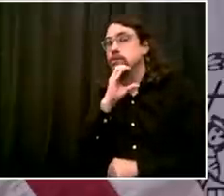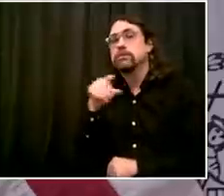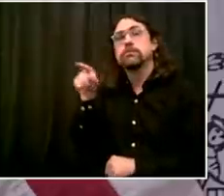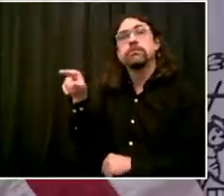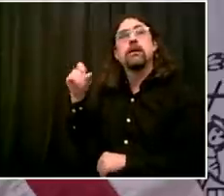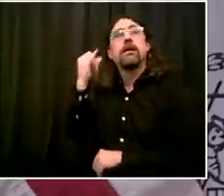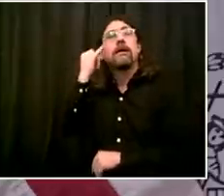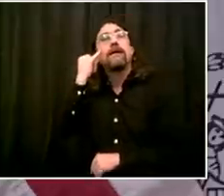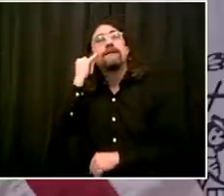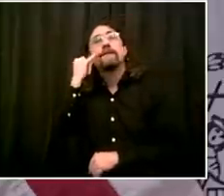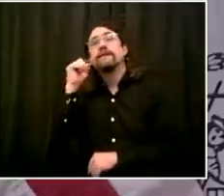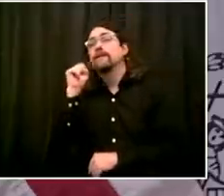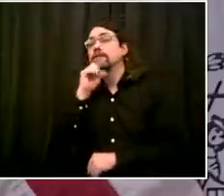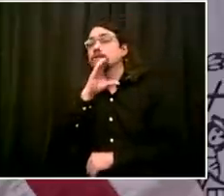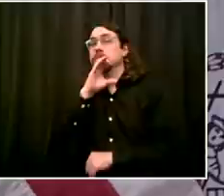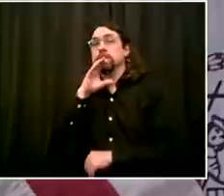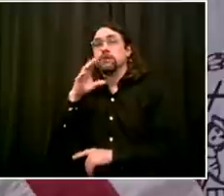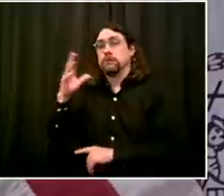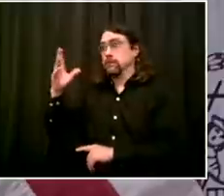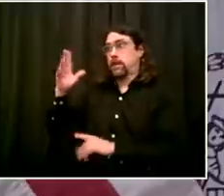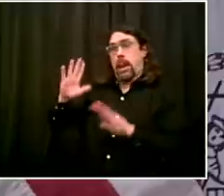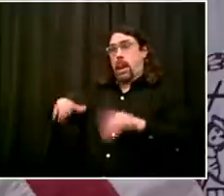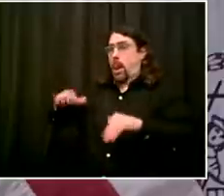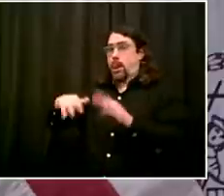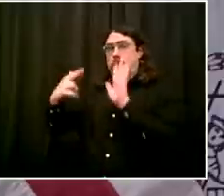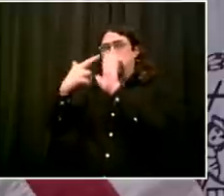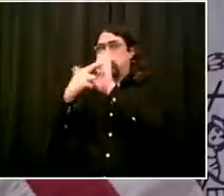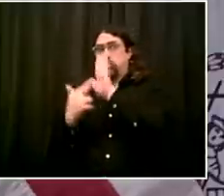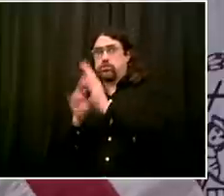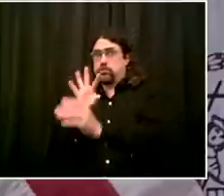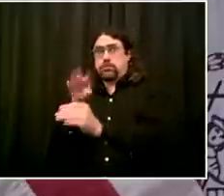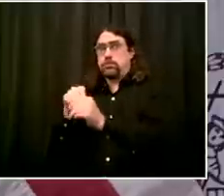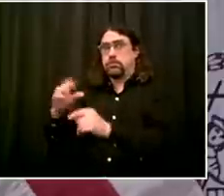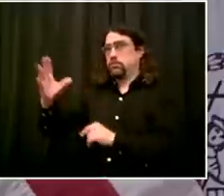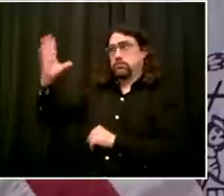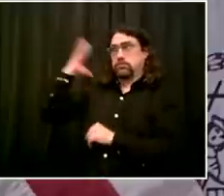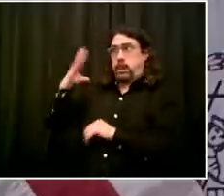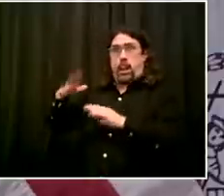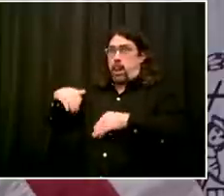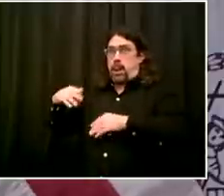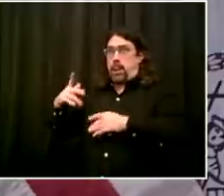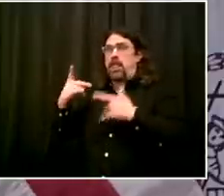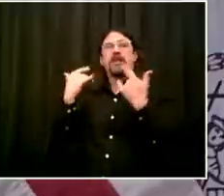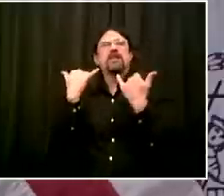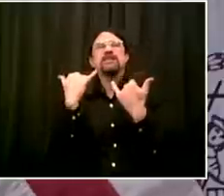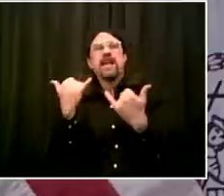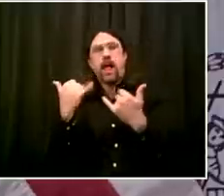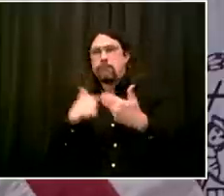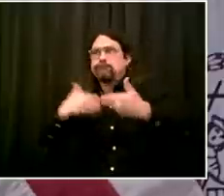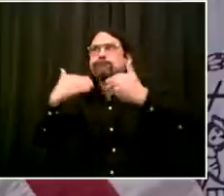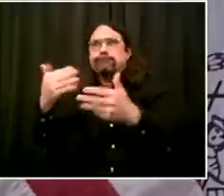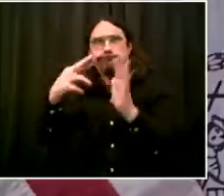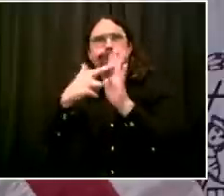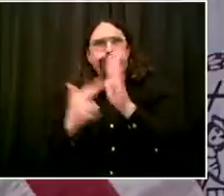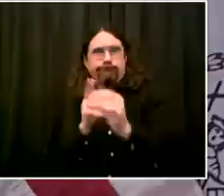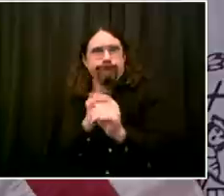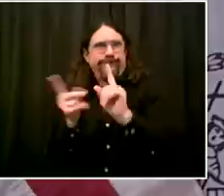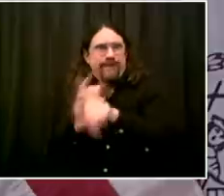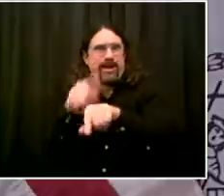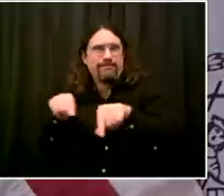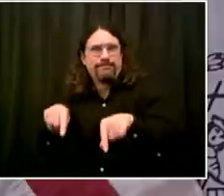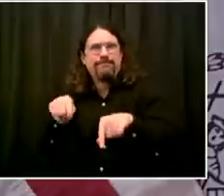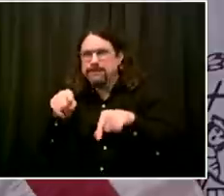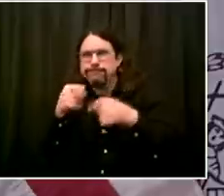technology. So has anything changed on that? And why not specifically work with senior